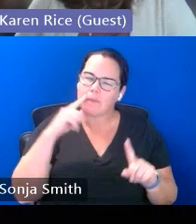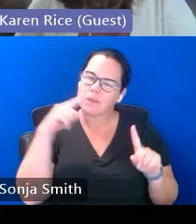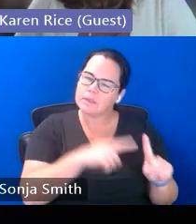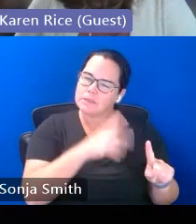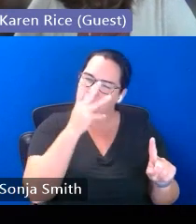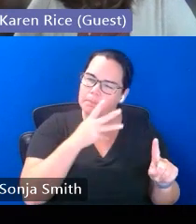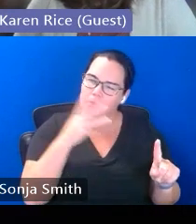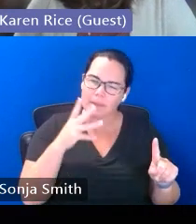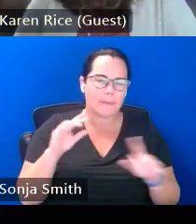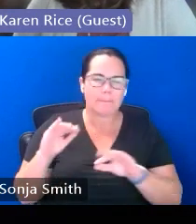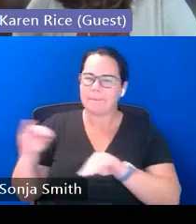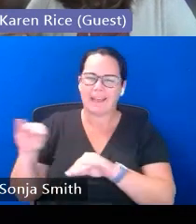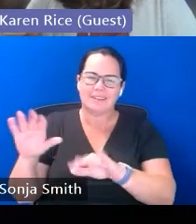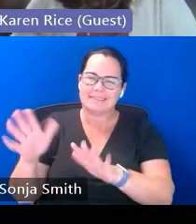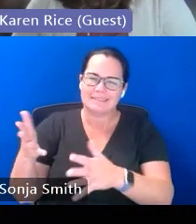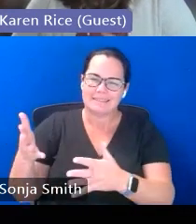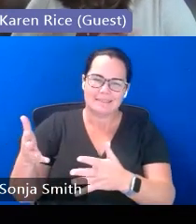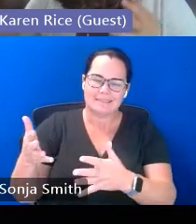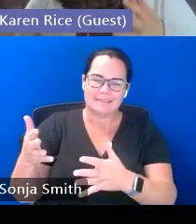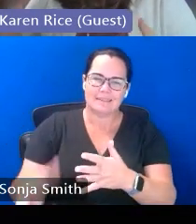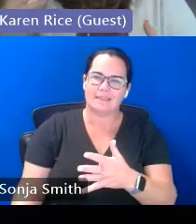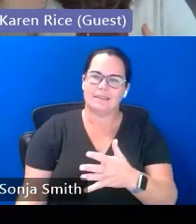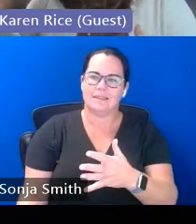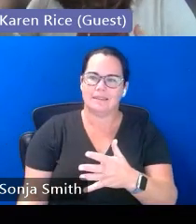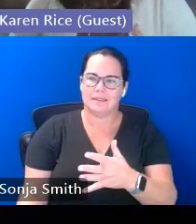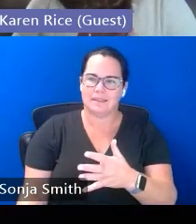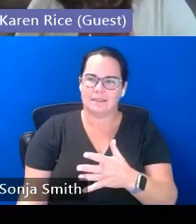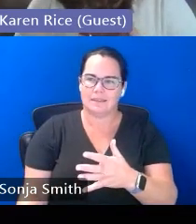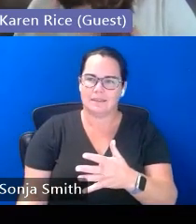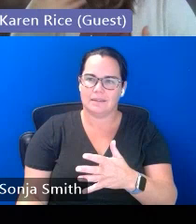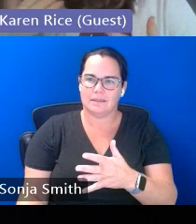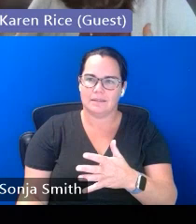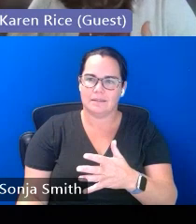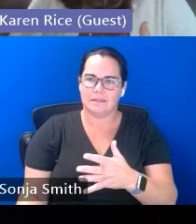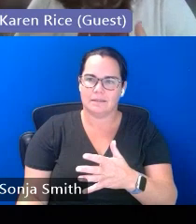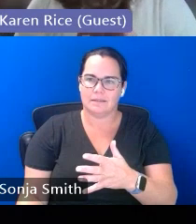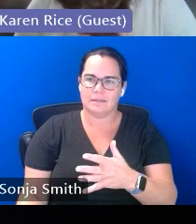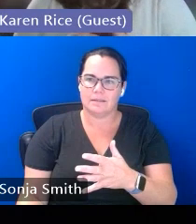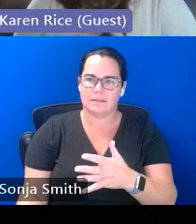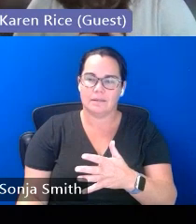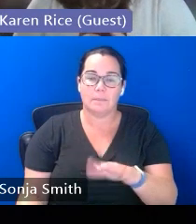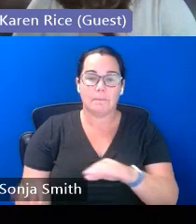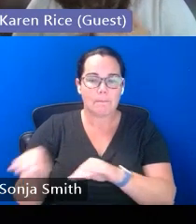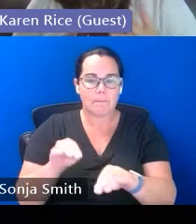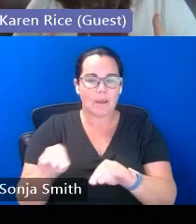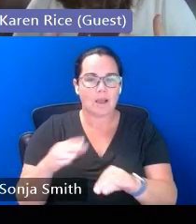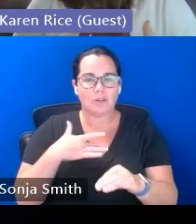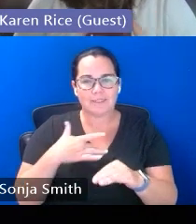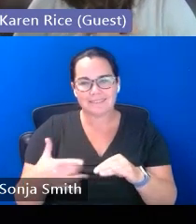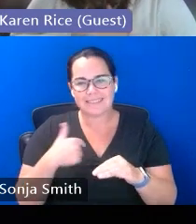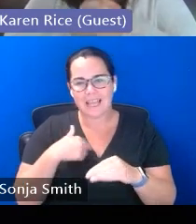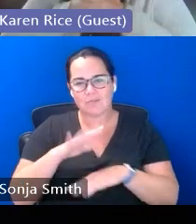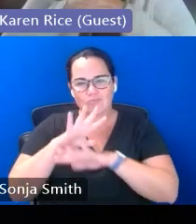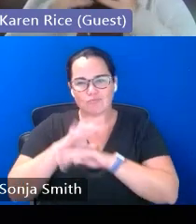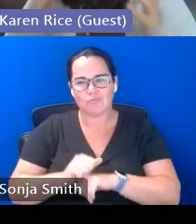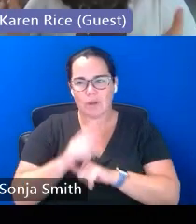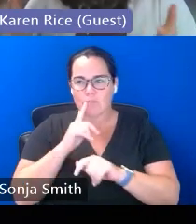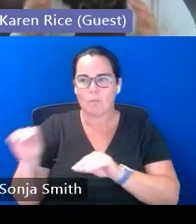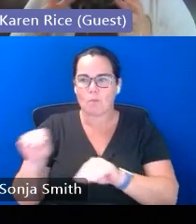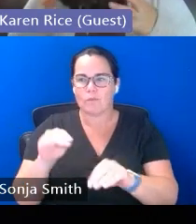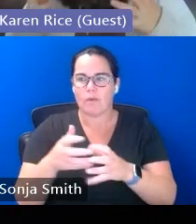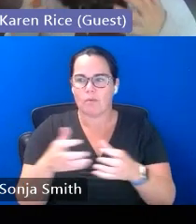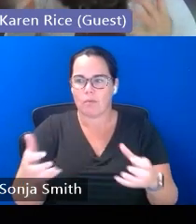because migrant families are many of them are used to being highly mobile because of that agricultural work but with our immigrant families